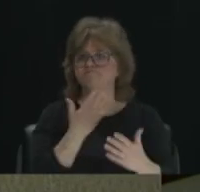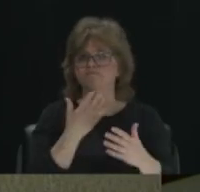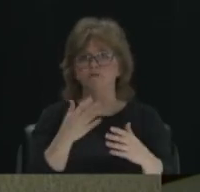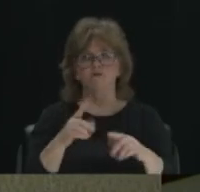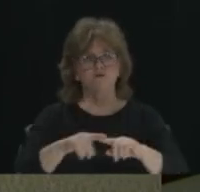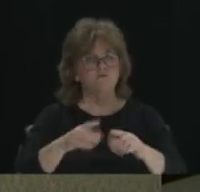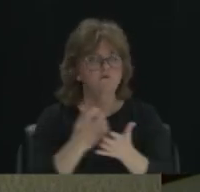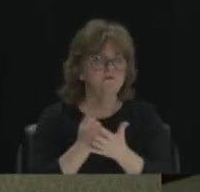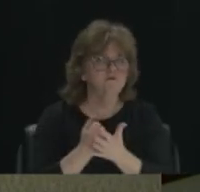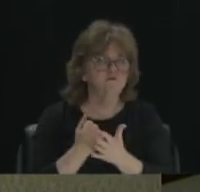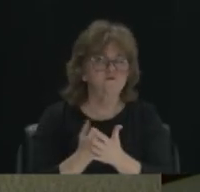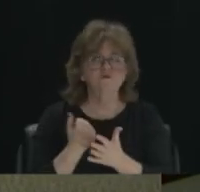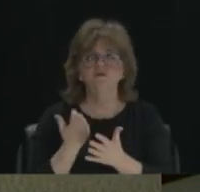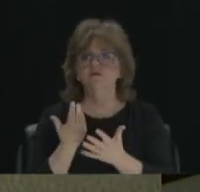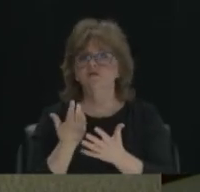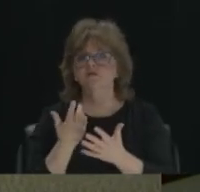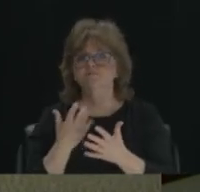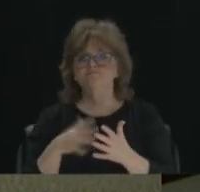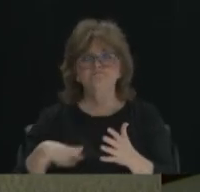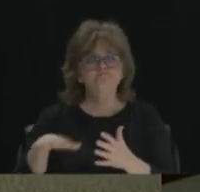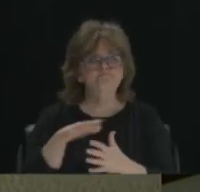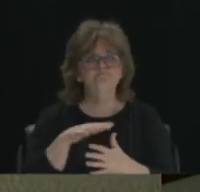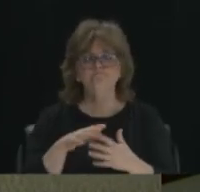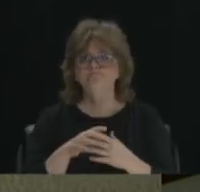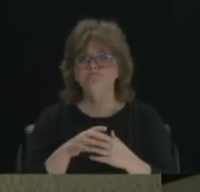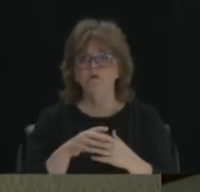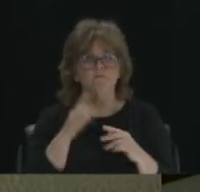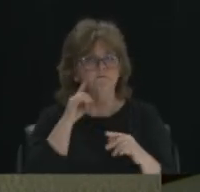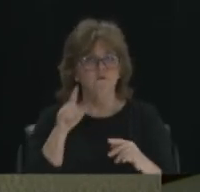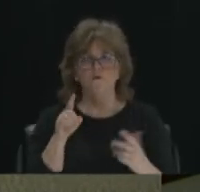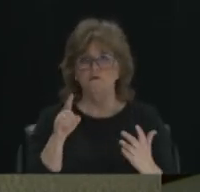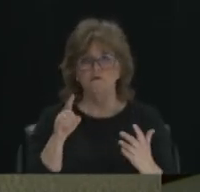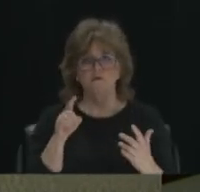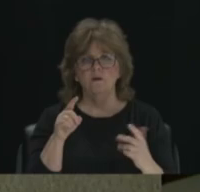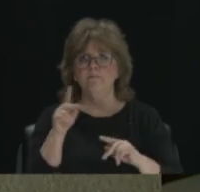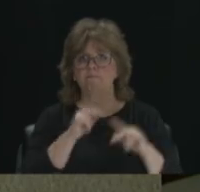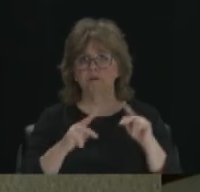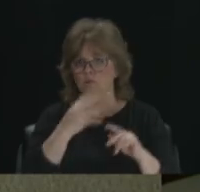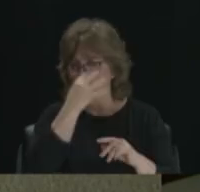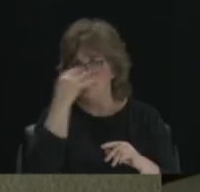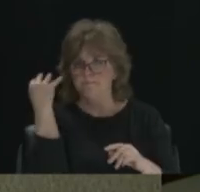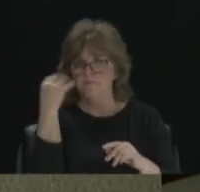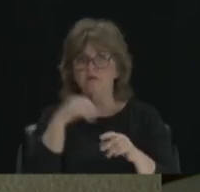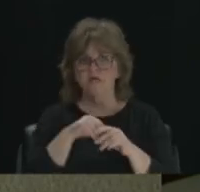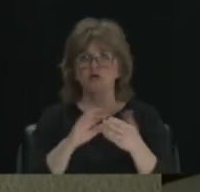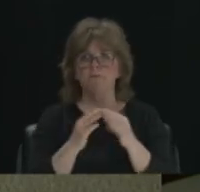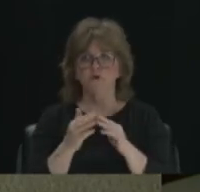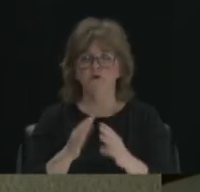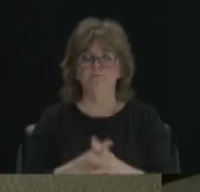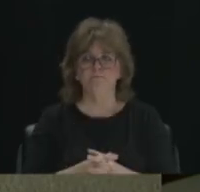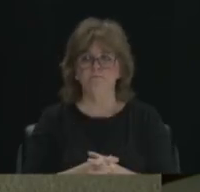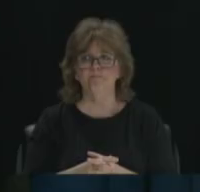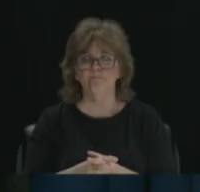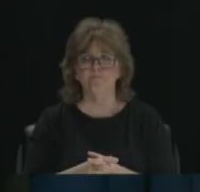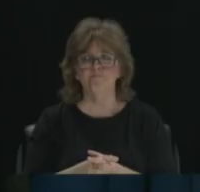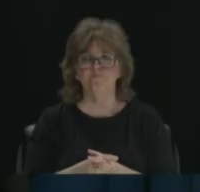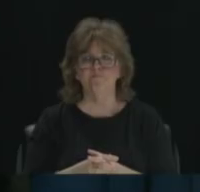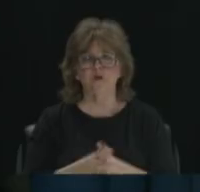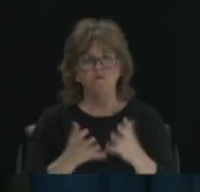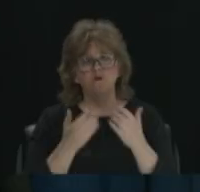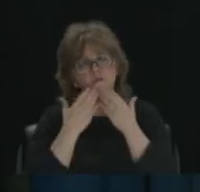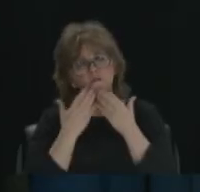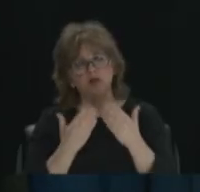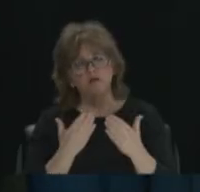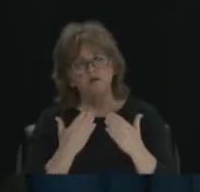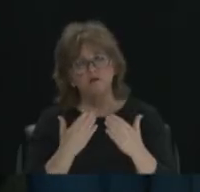opportunity and really opportunity for the people of color in our community. I want to